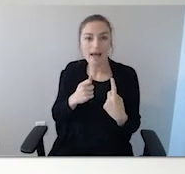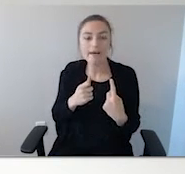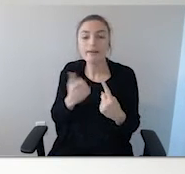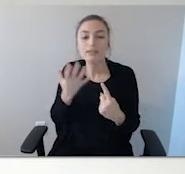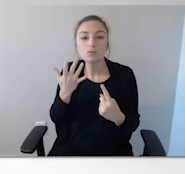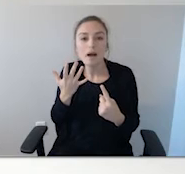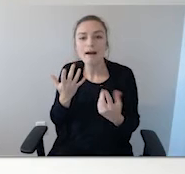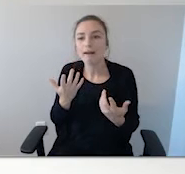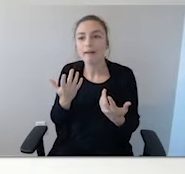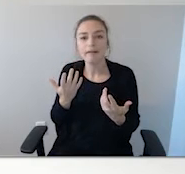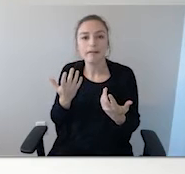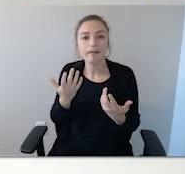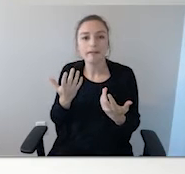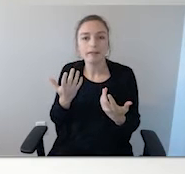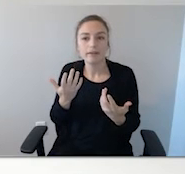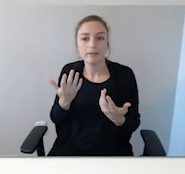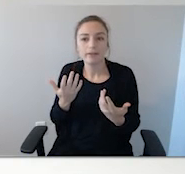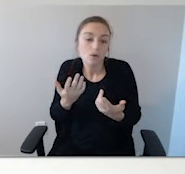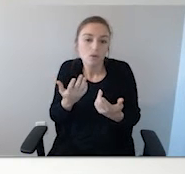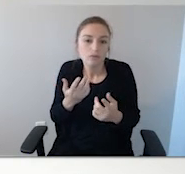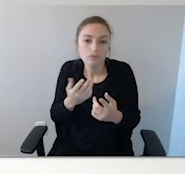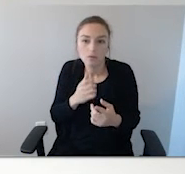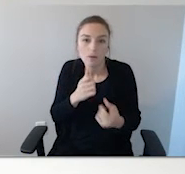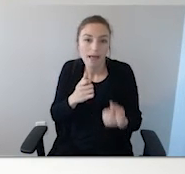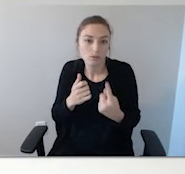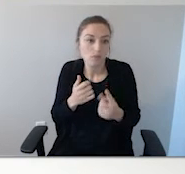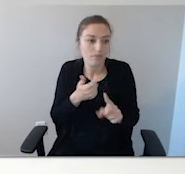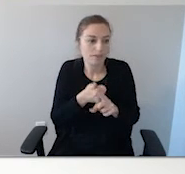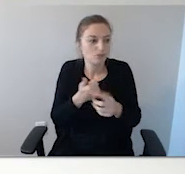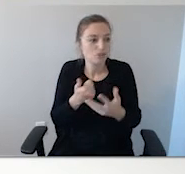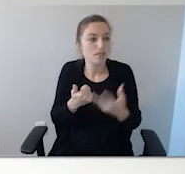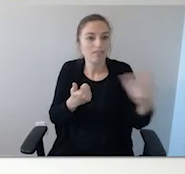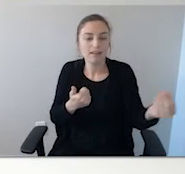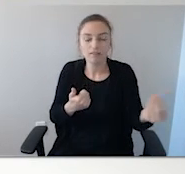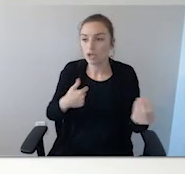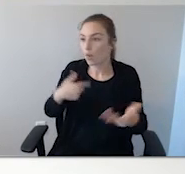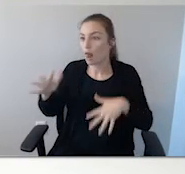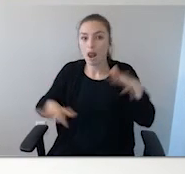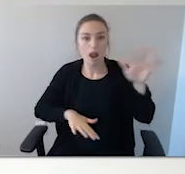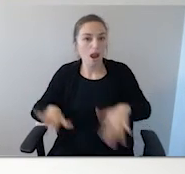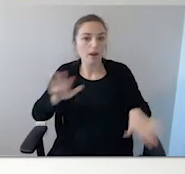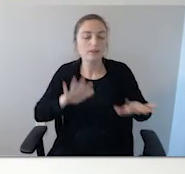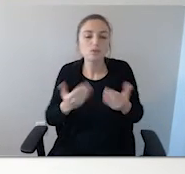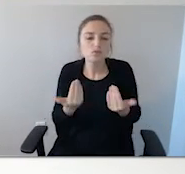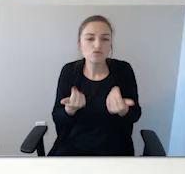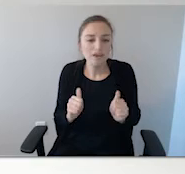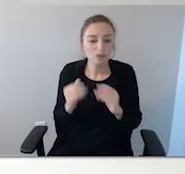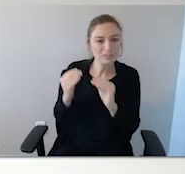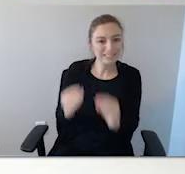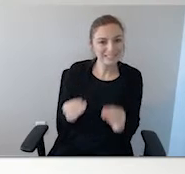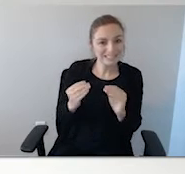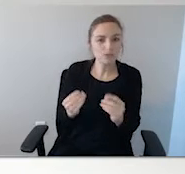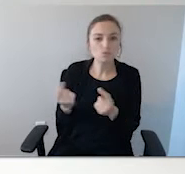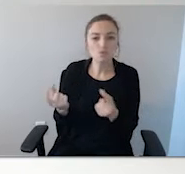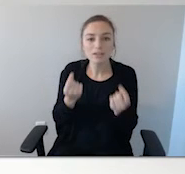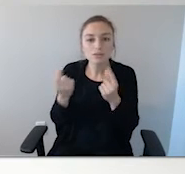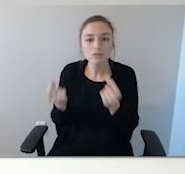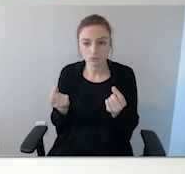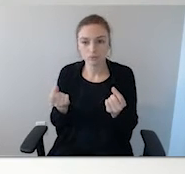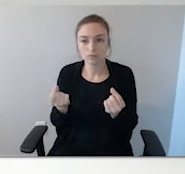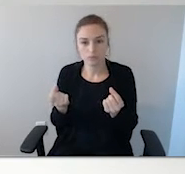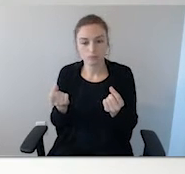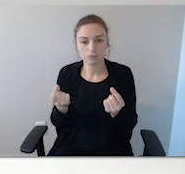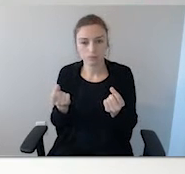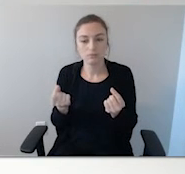door because that's the only access they have to the outside. So definitely working with your BCBA and even a speech pathologist if you're working on communication